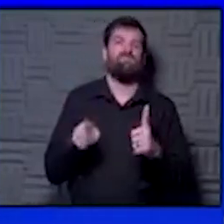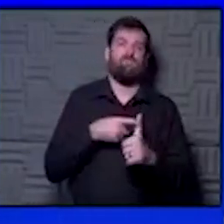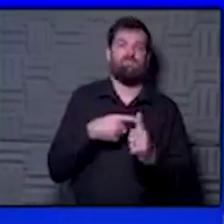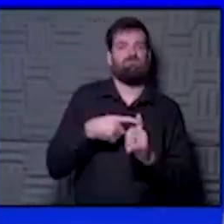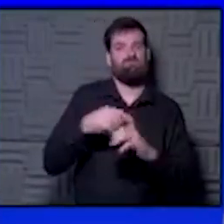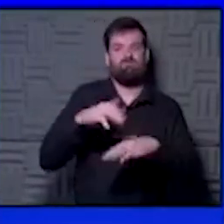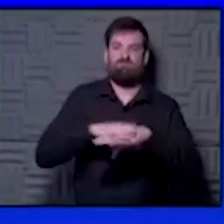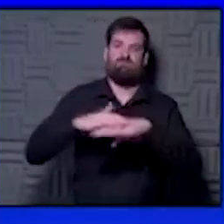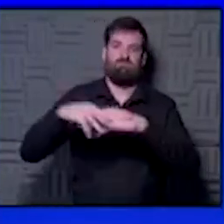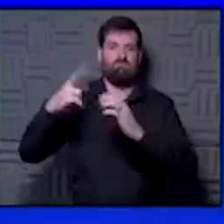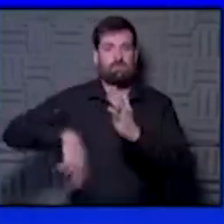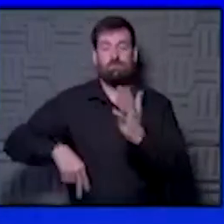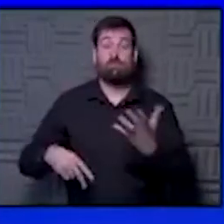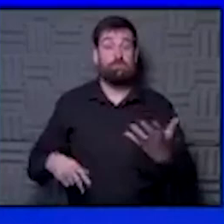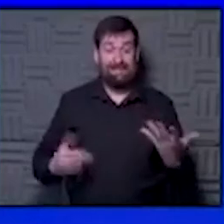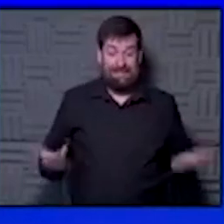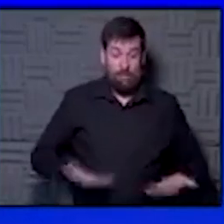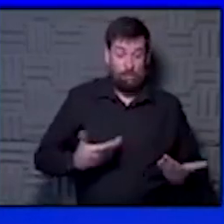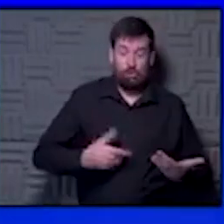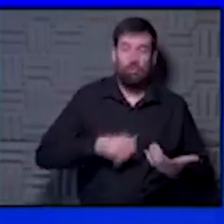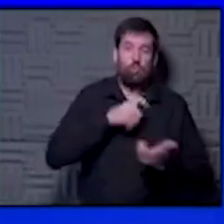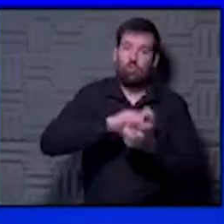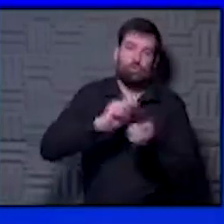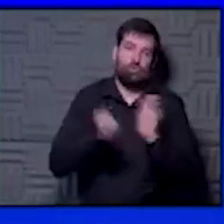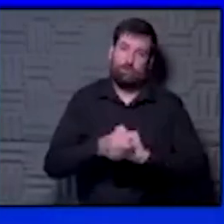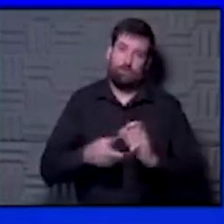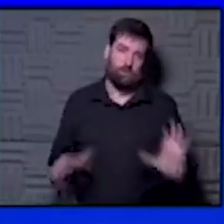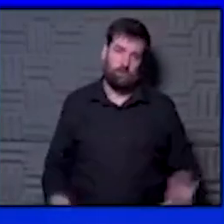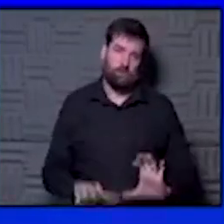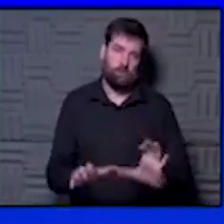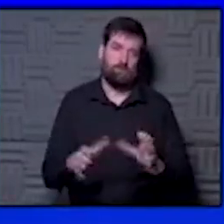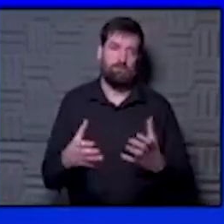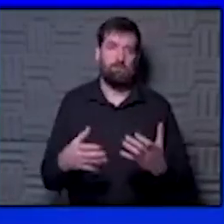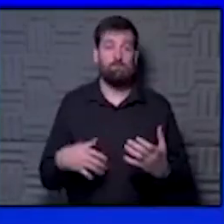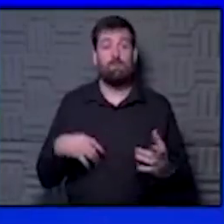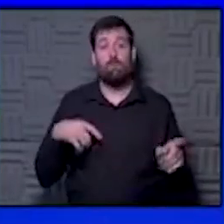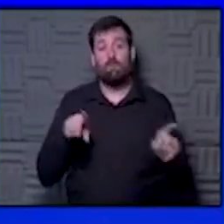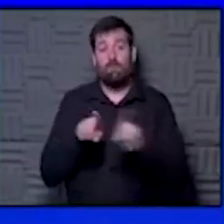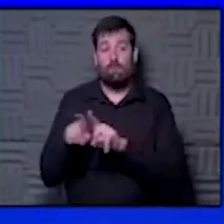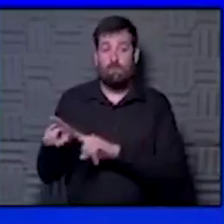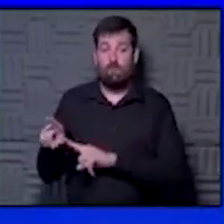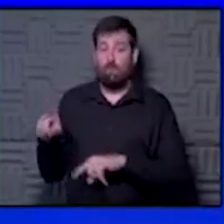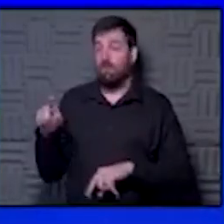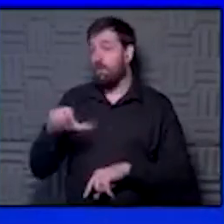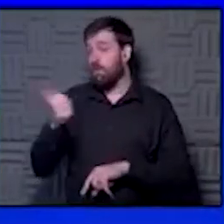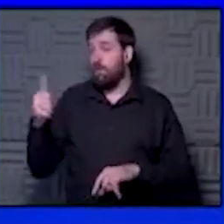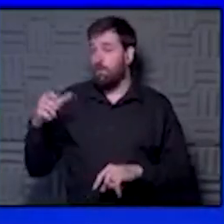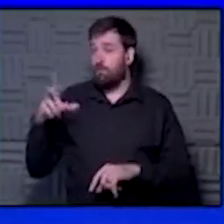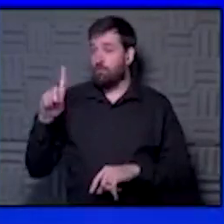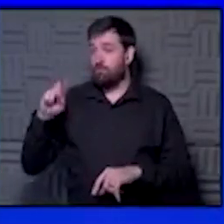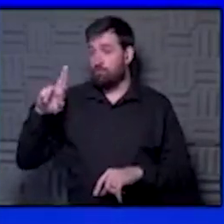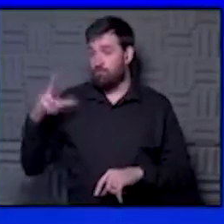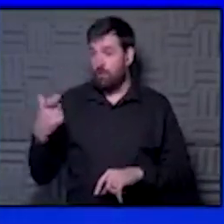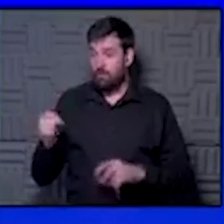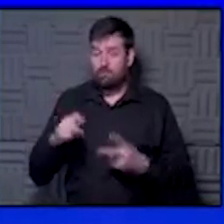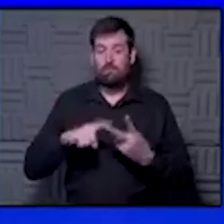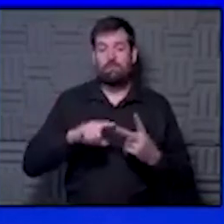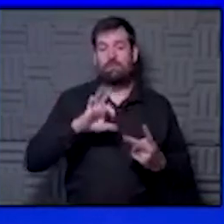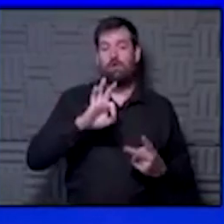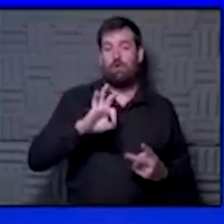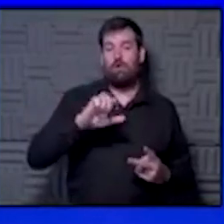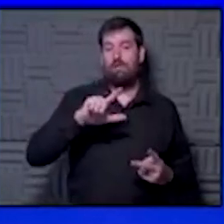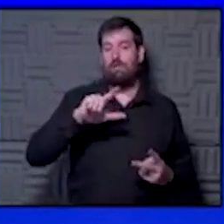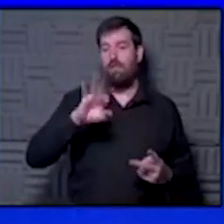today. So it's not going to change anything we're doing today. In addition to the other drugs that were mentioned, the RLF-100